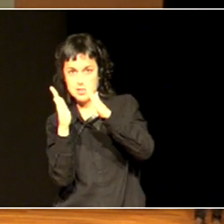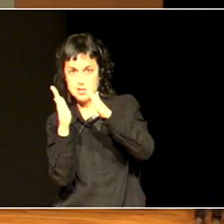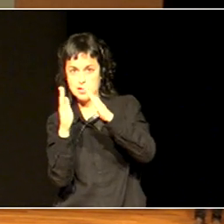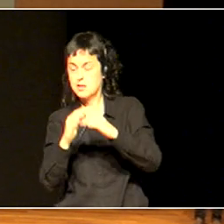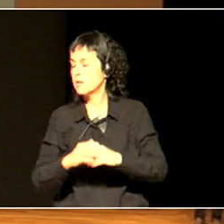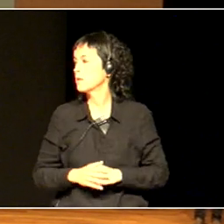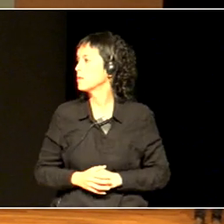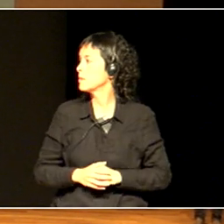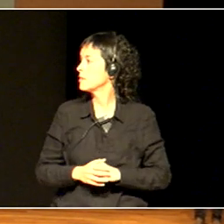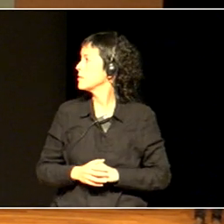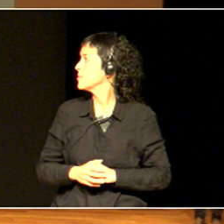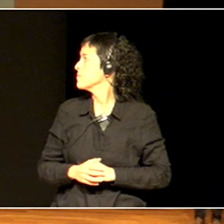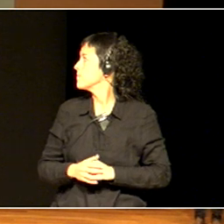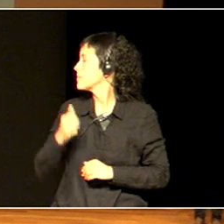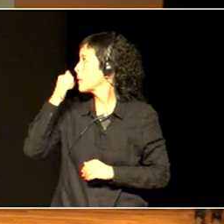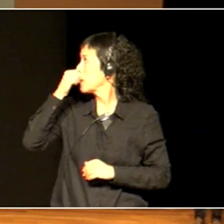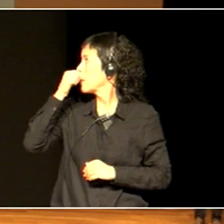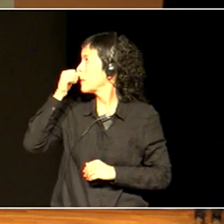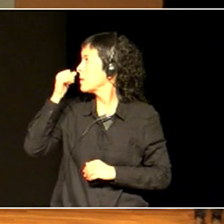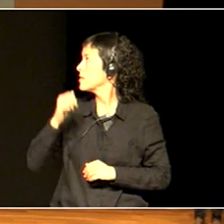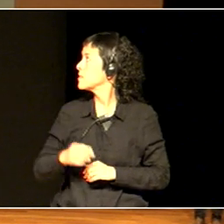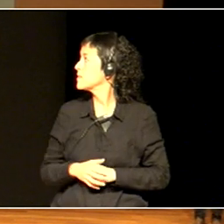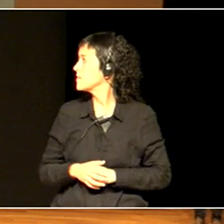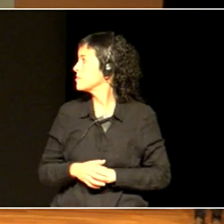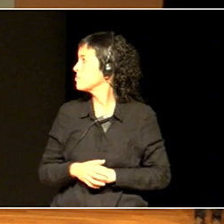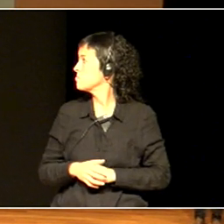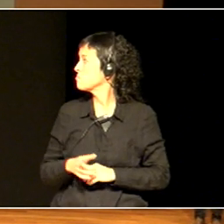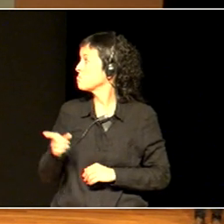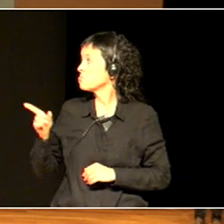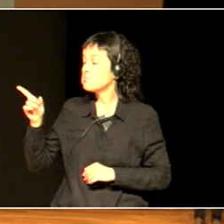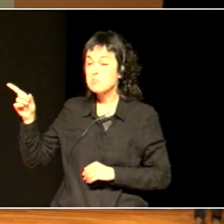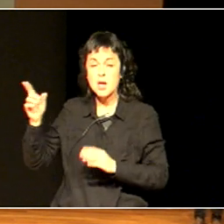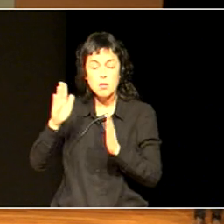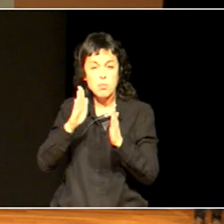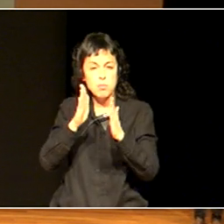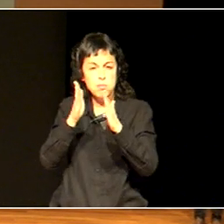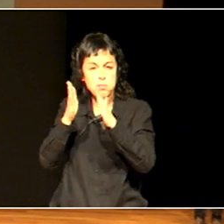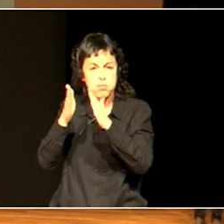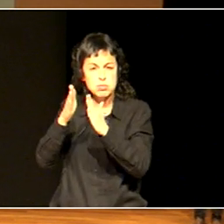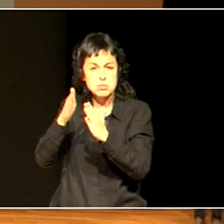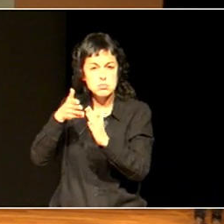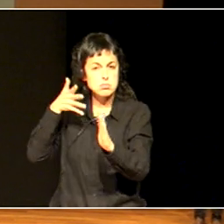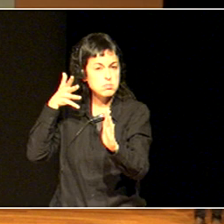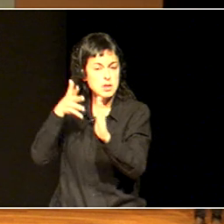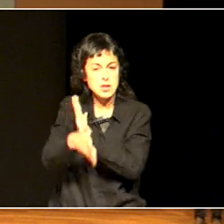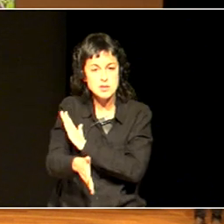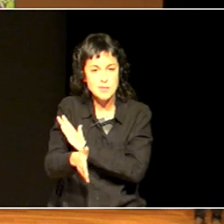Will it stay with us forever or should we give it a push?